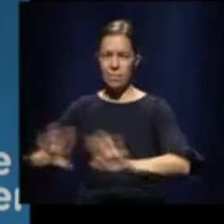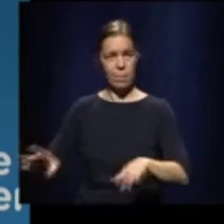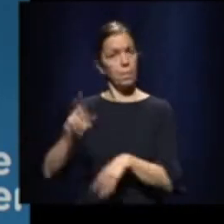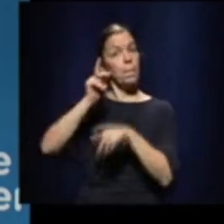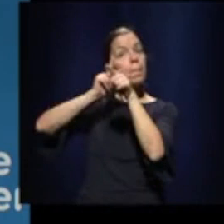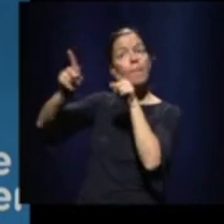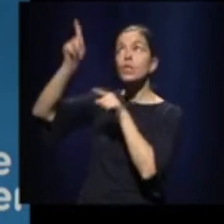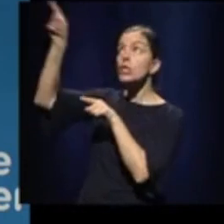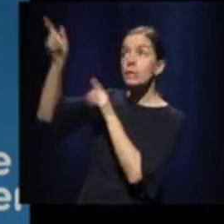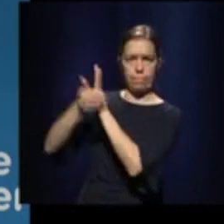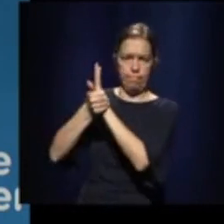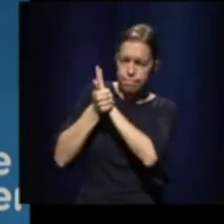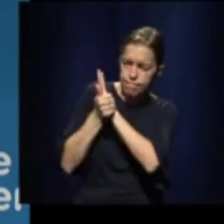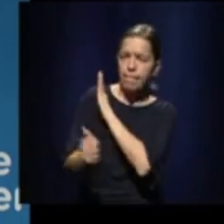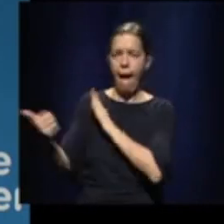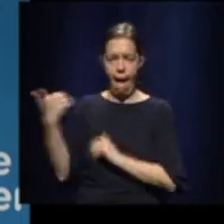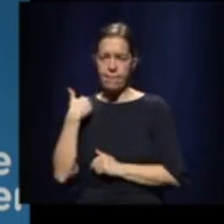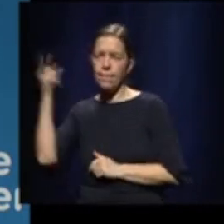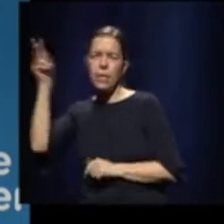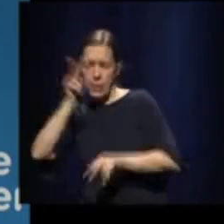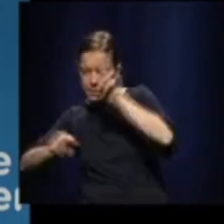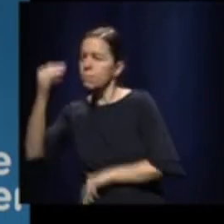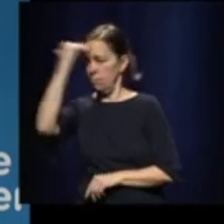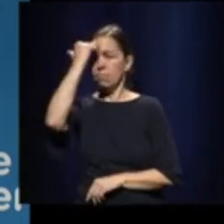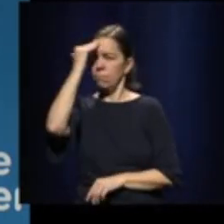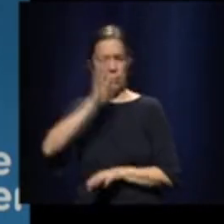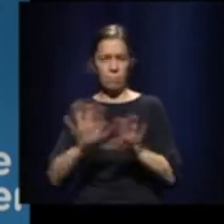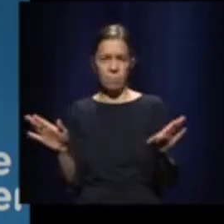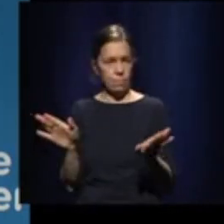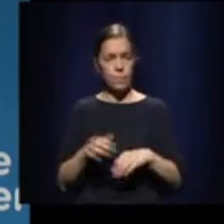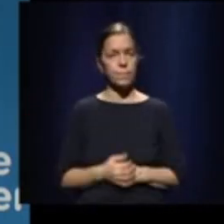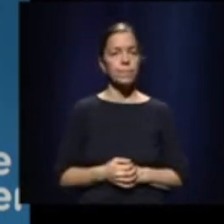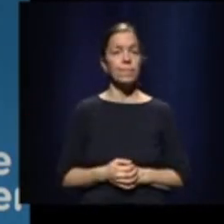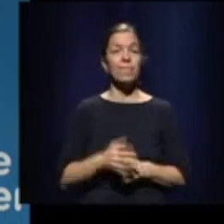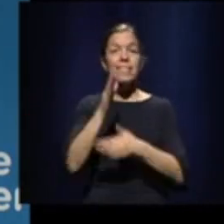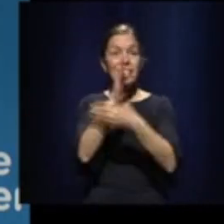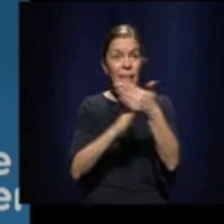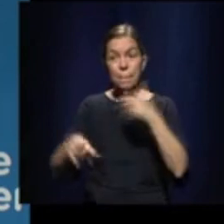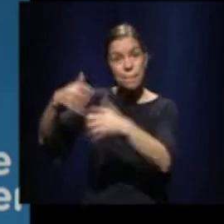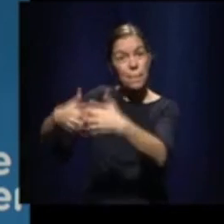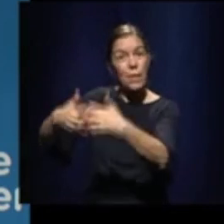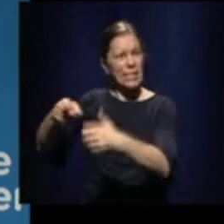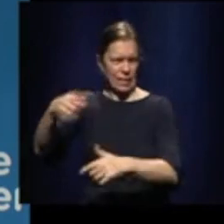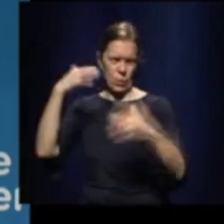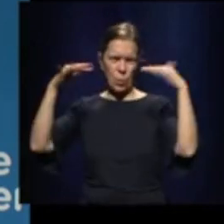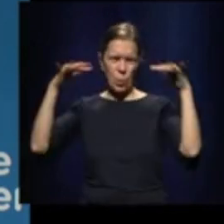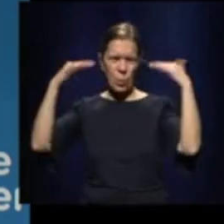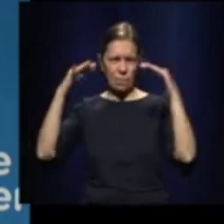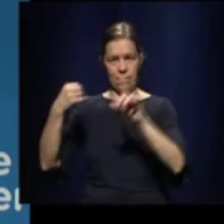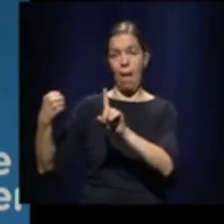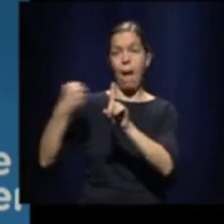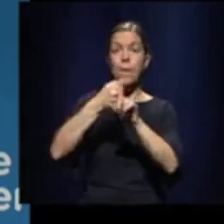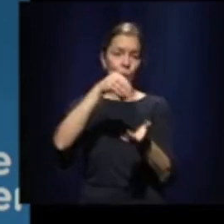depending on the kind of device that you're using, they might be quite noisy. And this might create some issues over